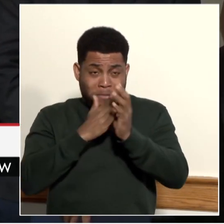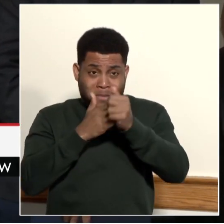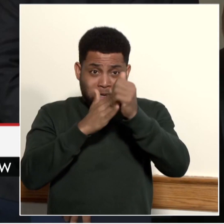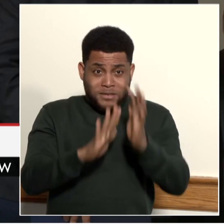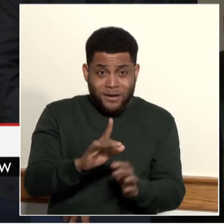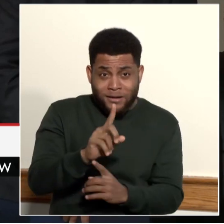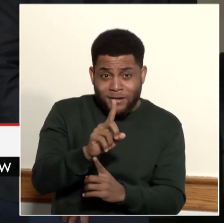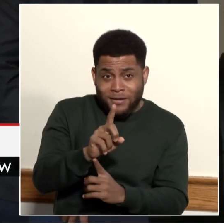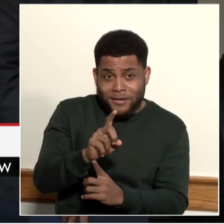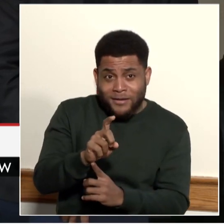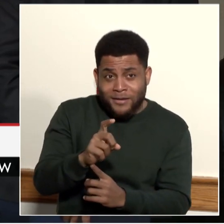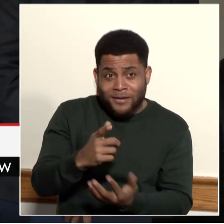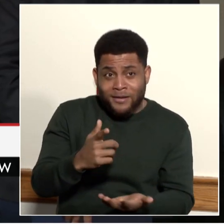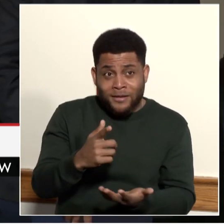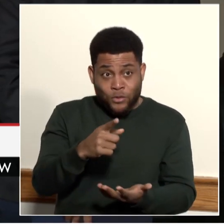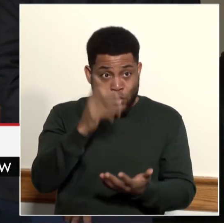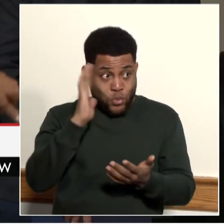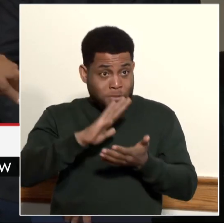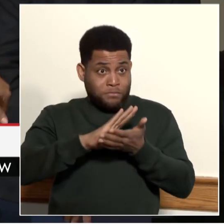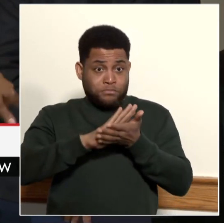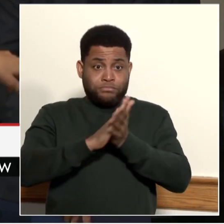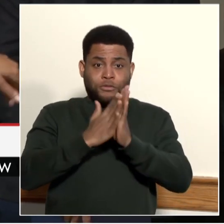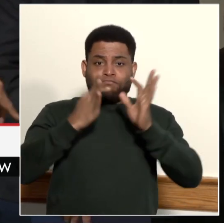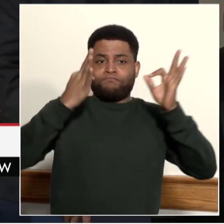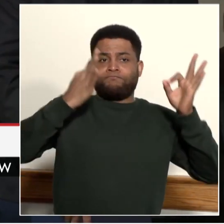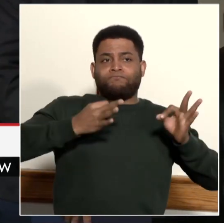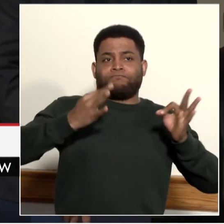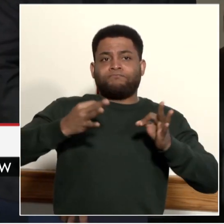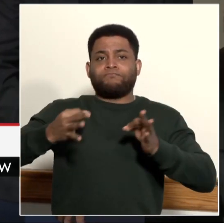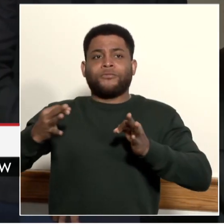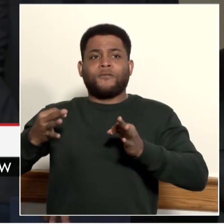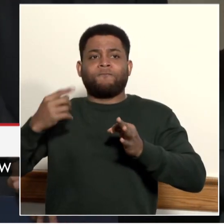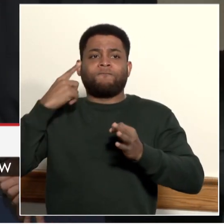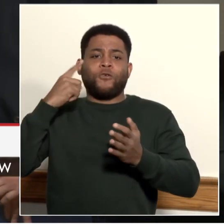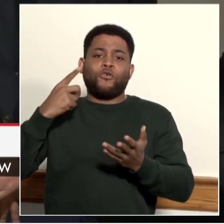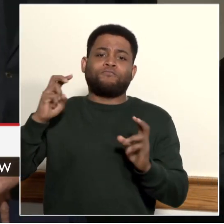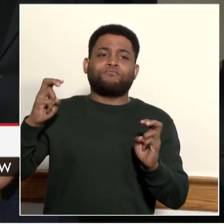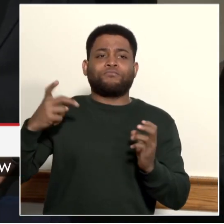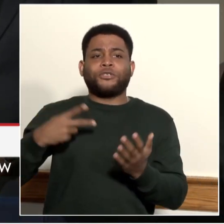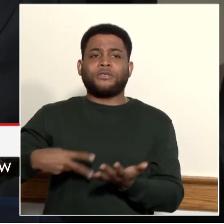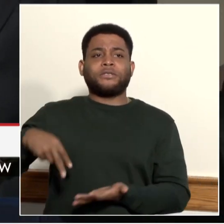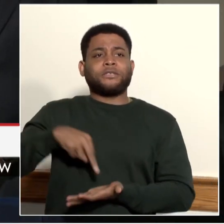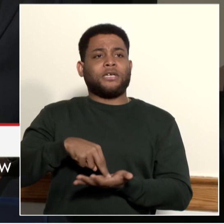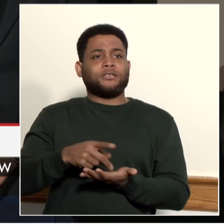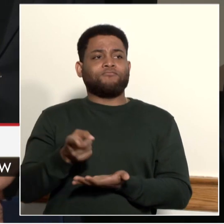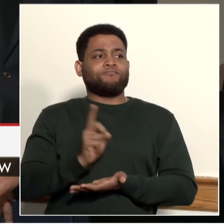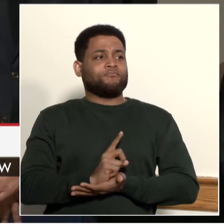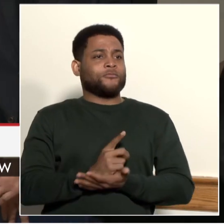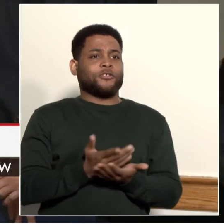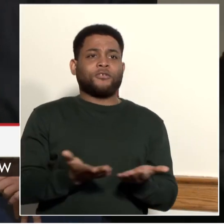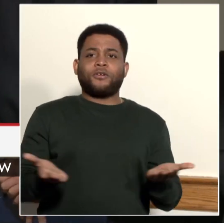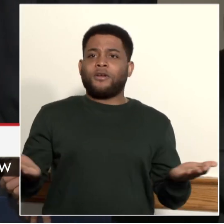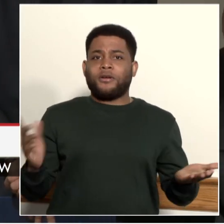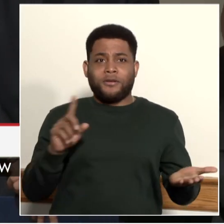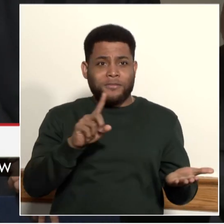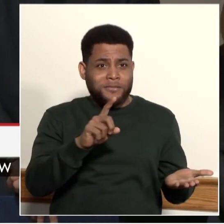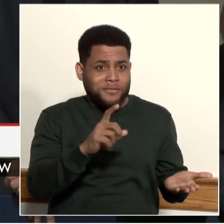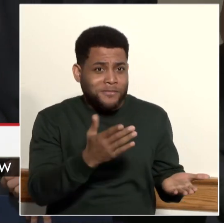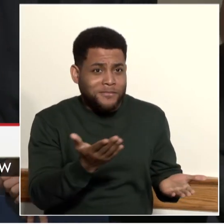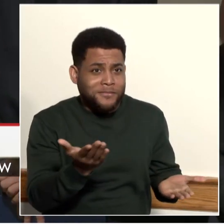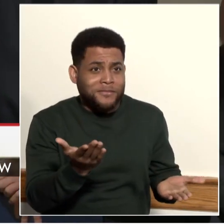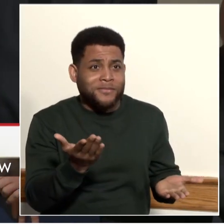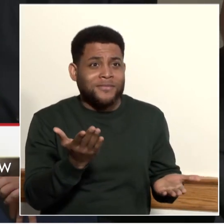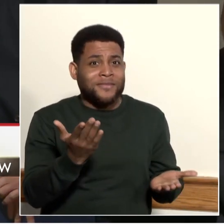Are you going to make decisions that allow you to stand up on the stage like the three of us? It starts now.